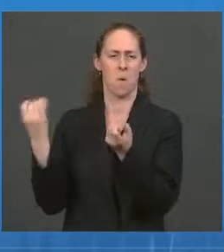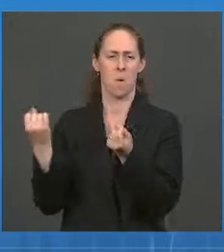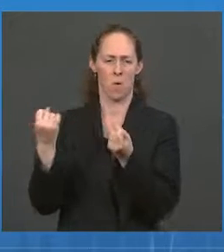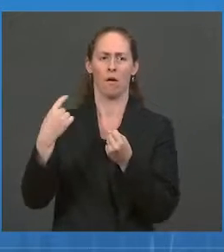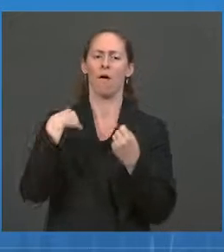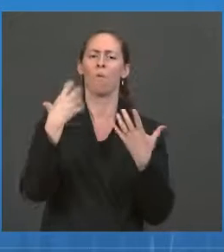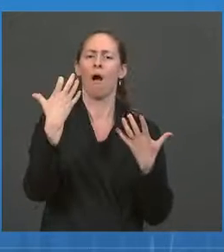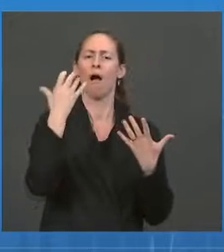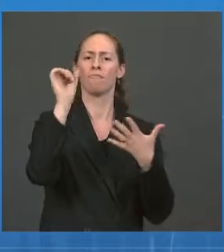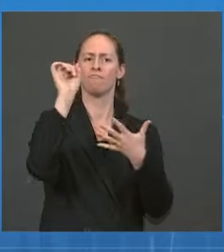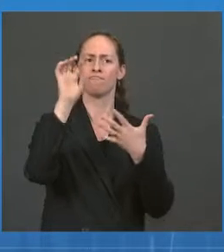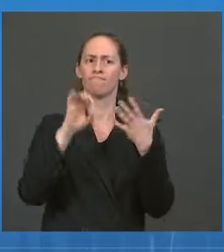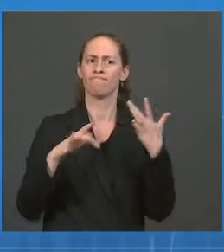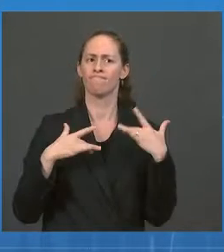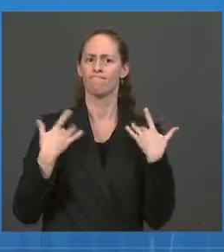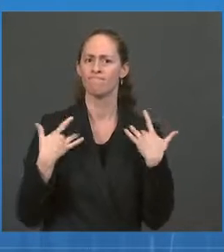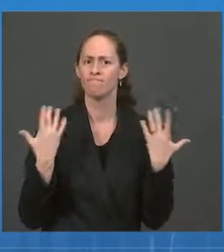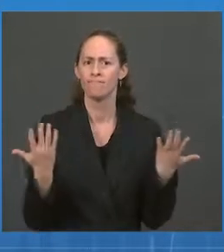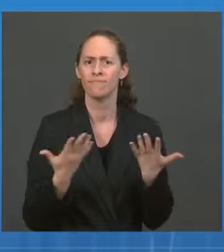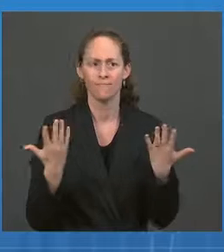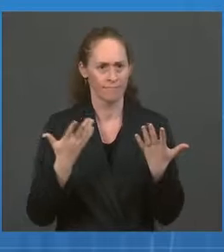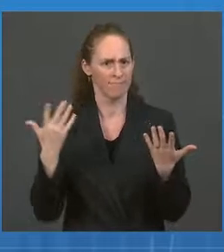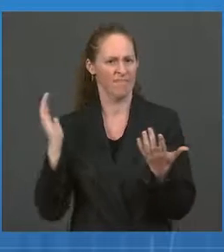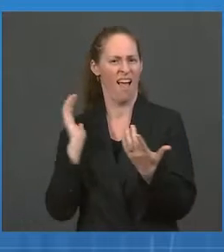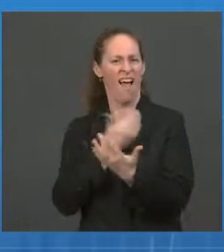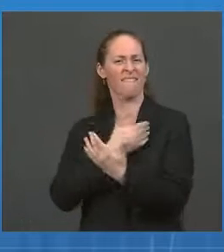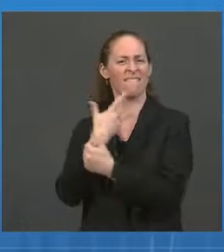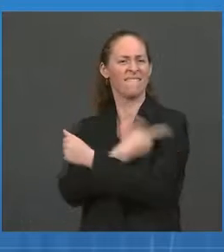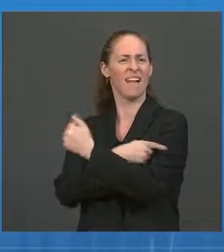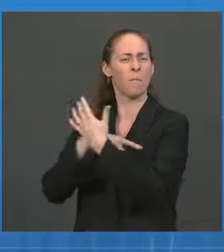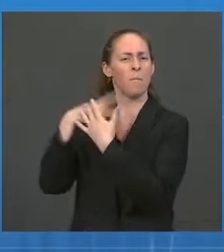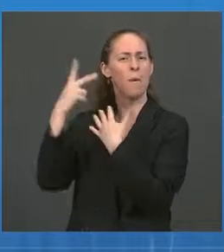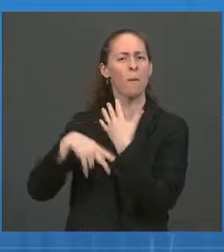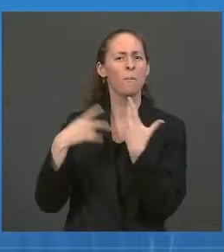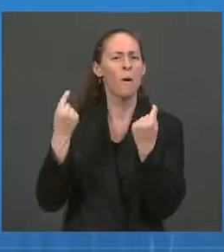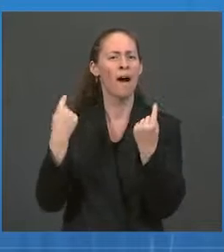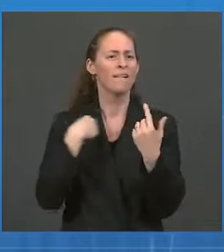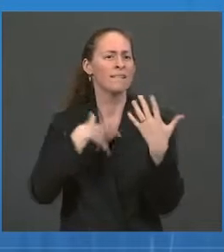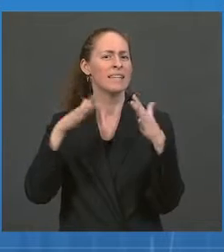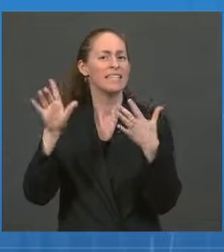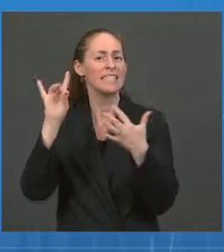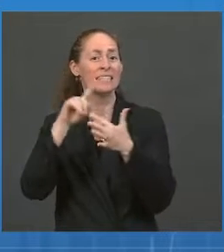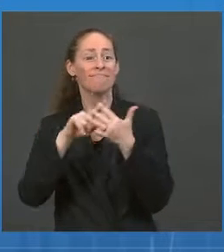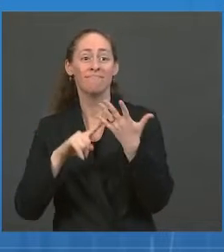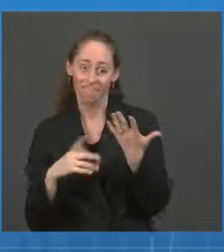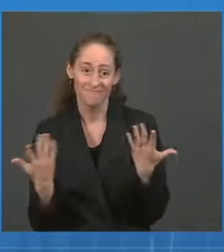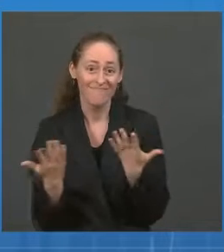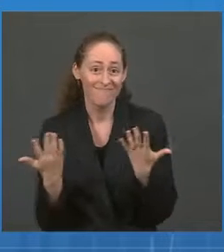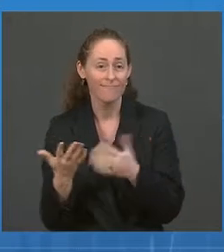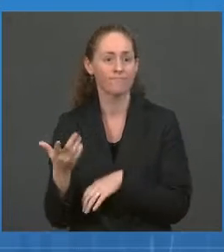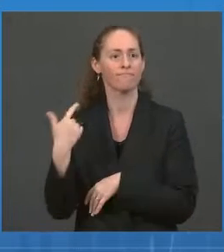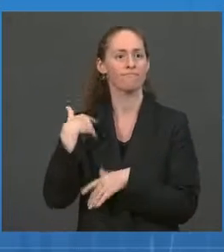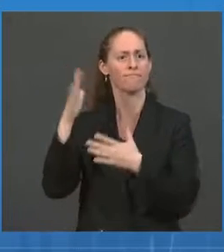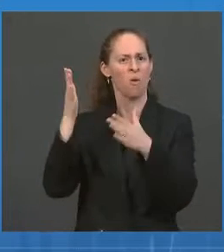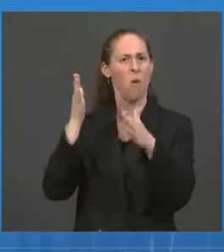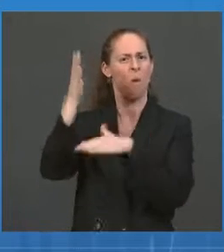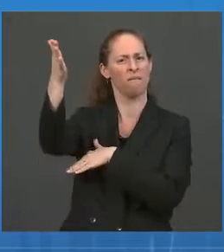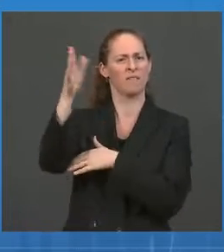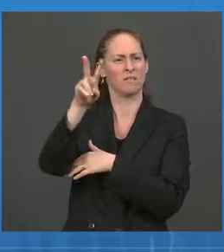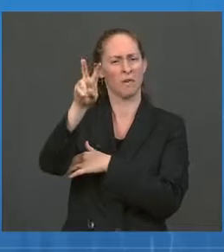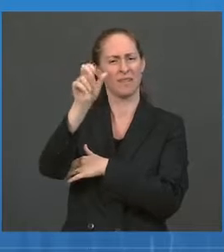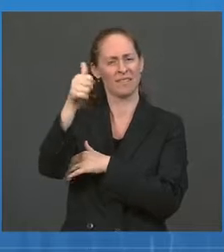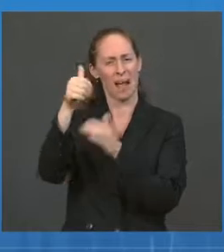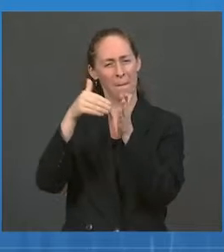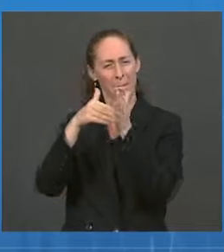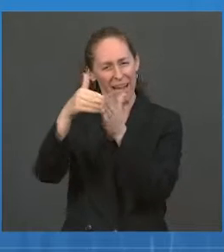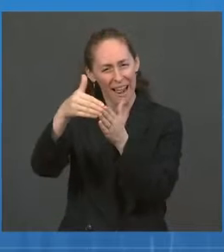on our vaccinations program. Today, more than 210 million Americans, nearly 75